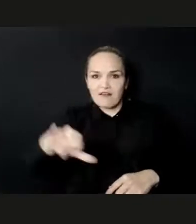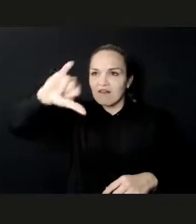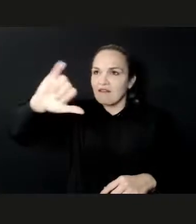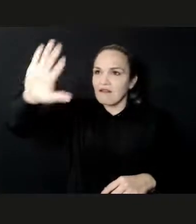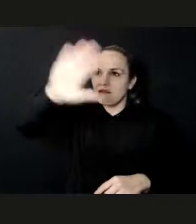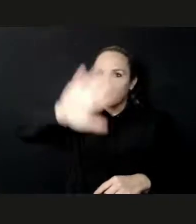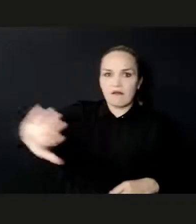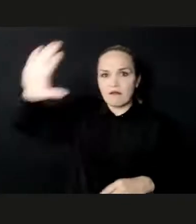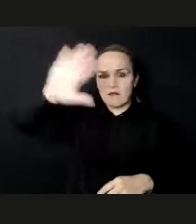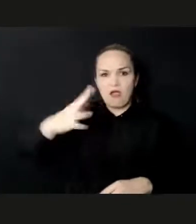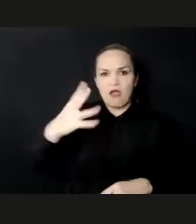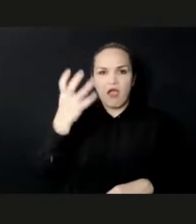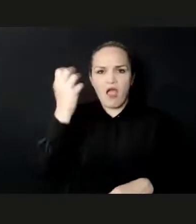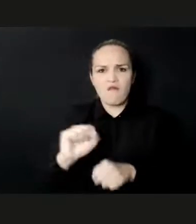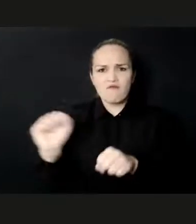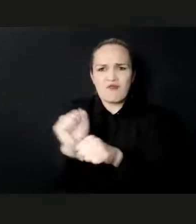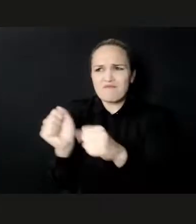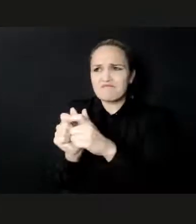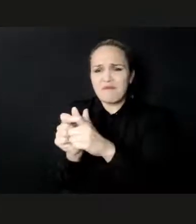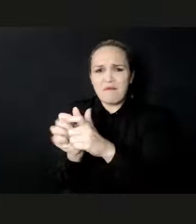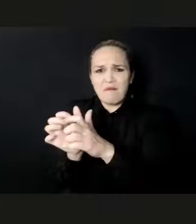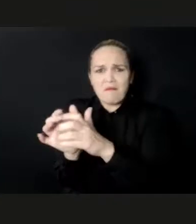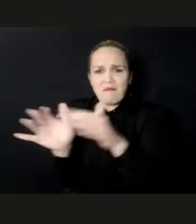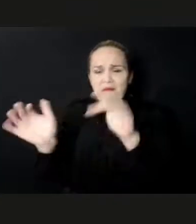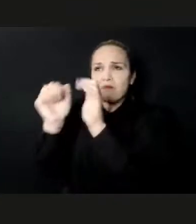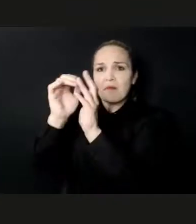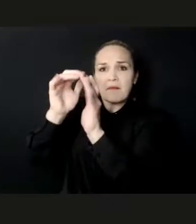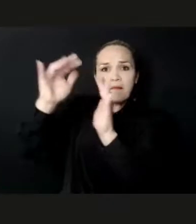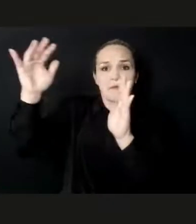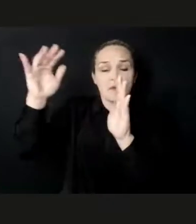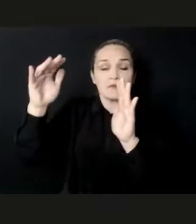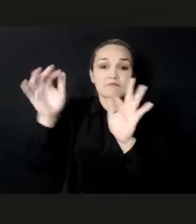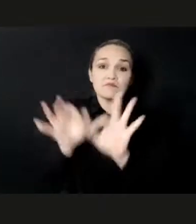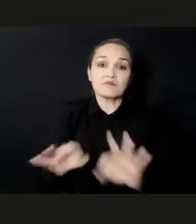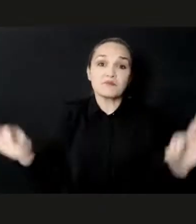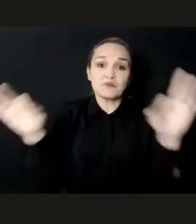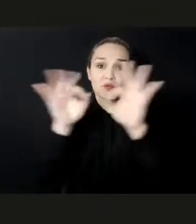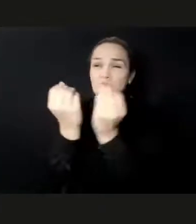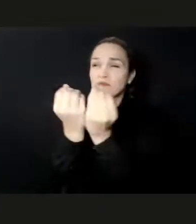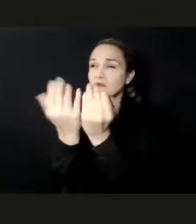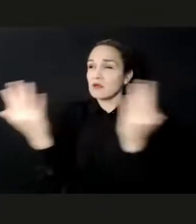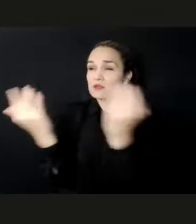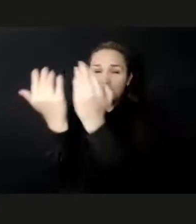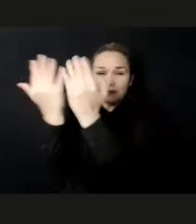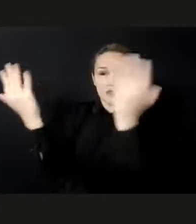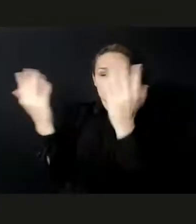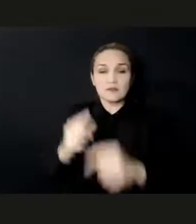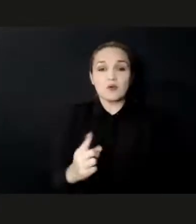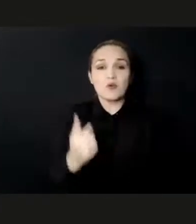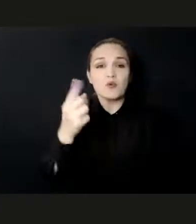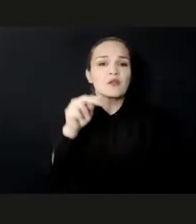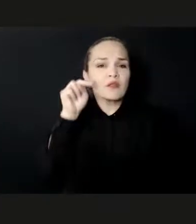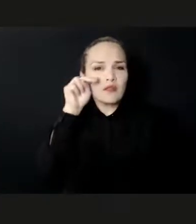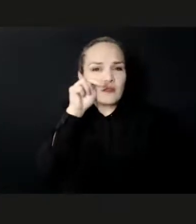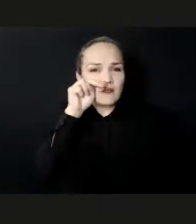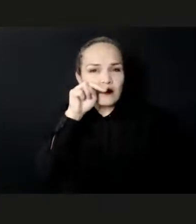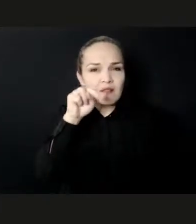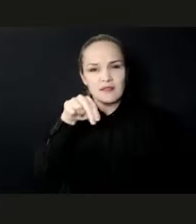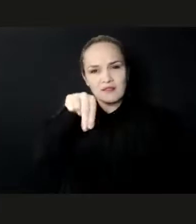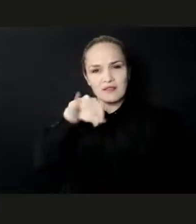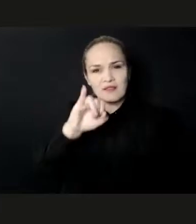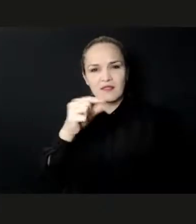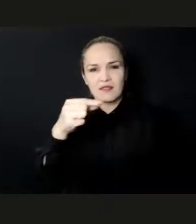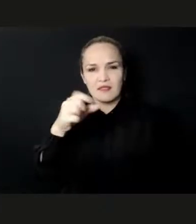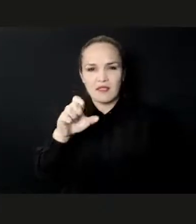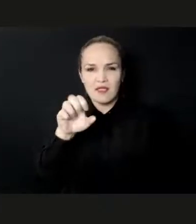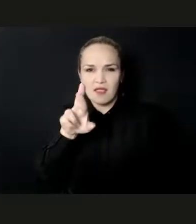that Nigeria, Nollywood, film sector alone employs up to 1 million people, directly and indirectly. Likewise,